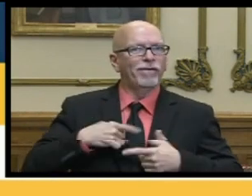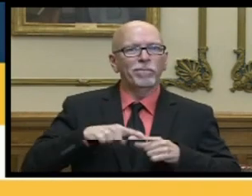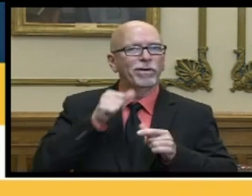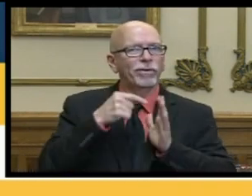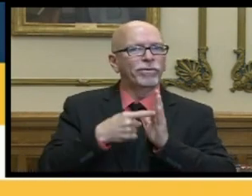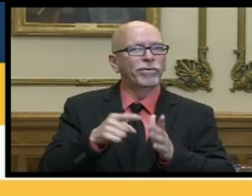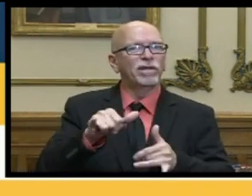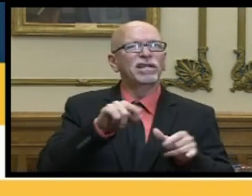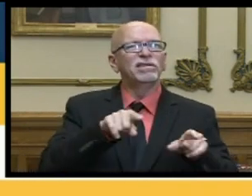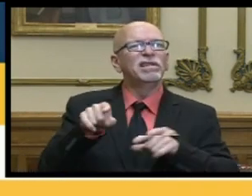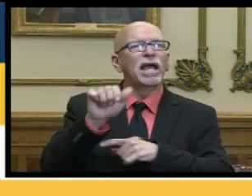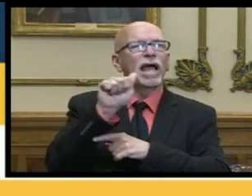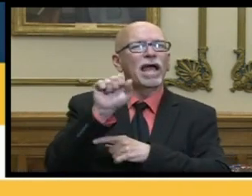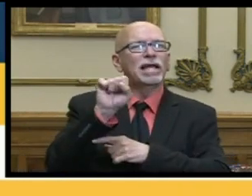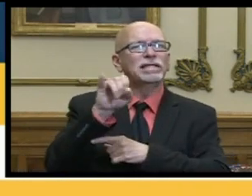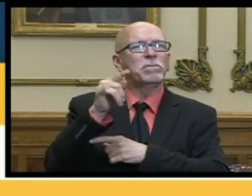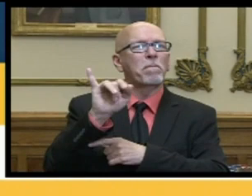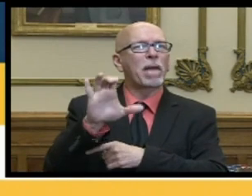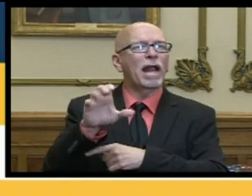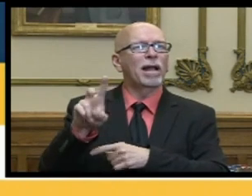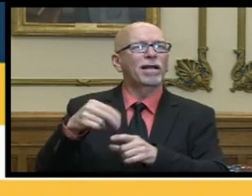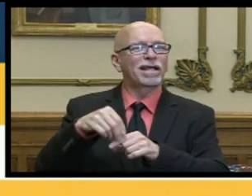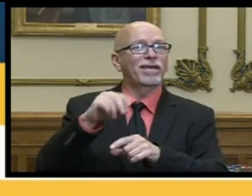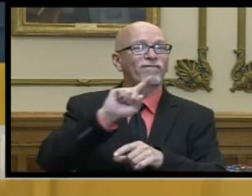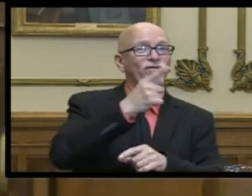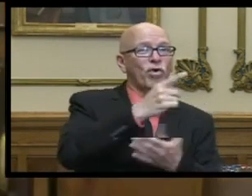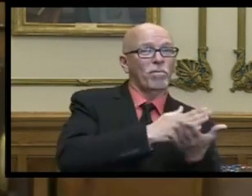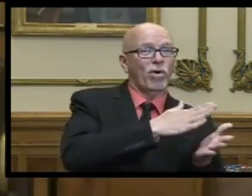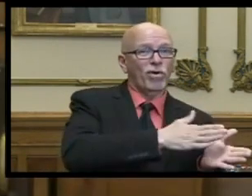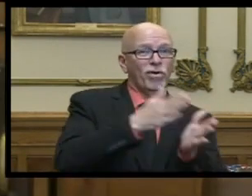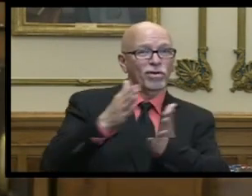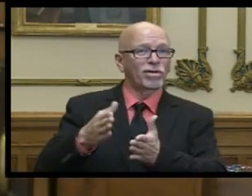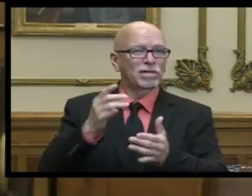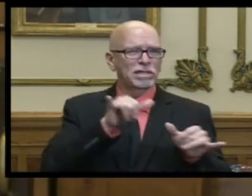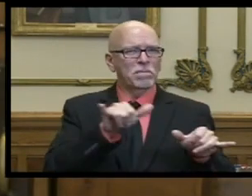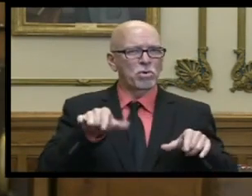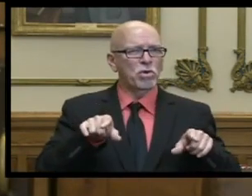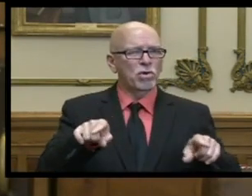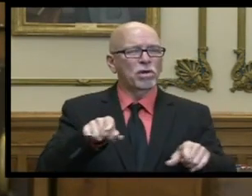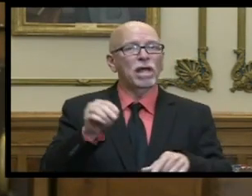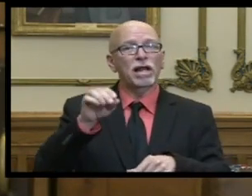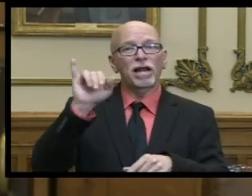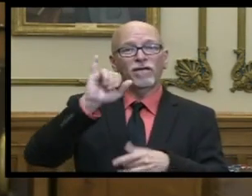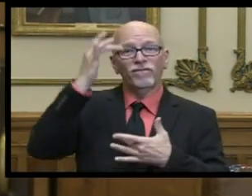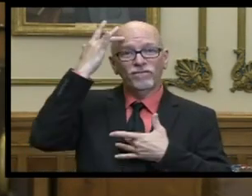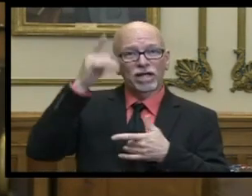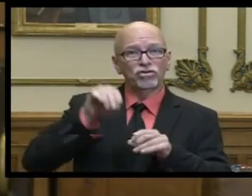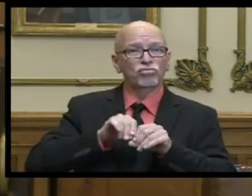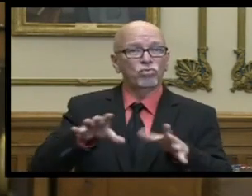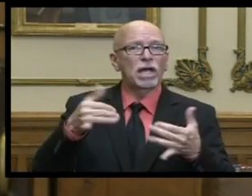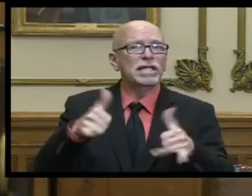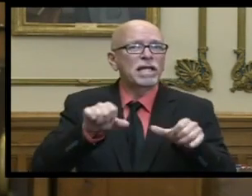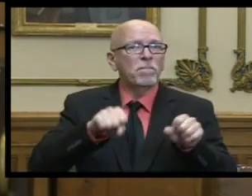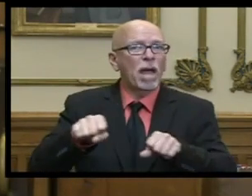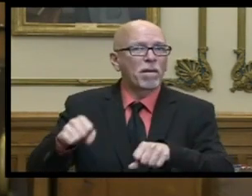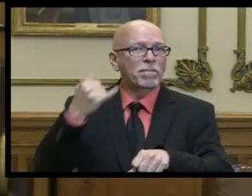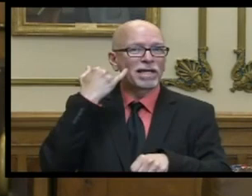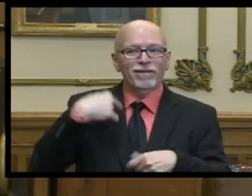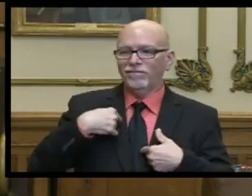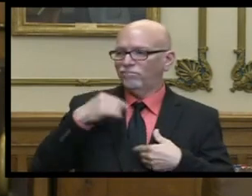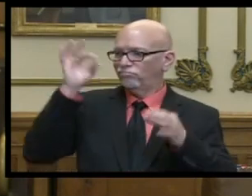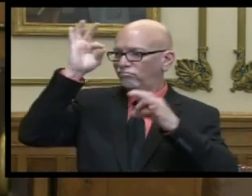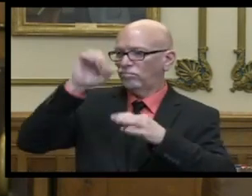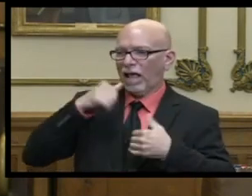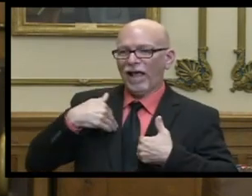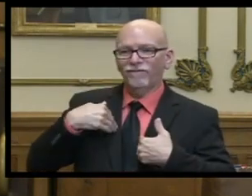to the asymptomatic rate we reported in wave one and a reminder that infection and spread is still possible by people who don't even